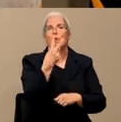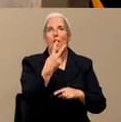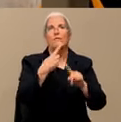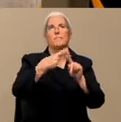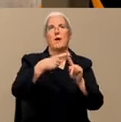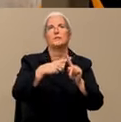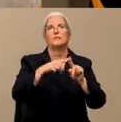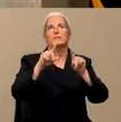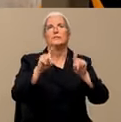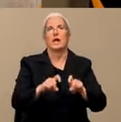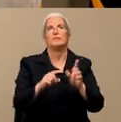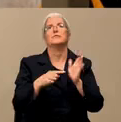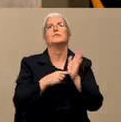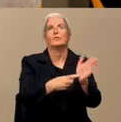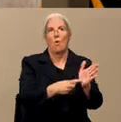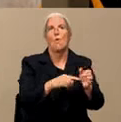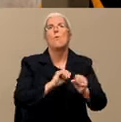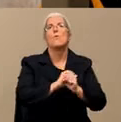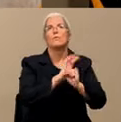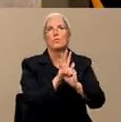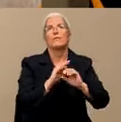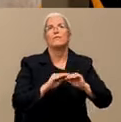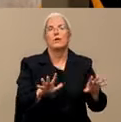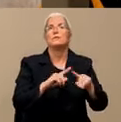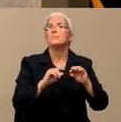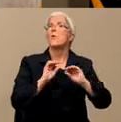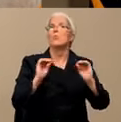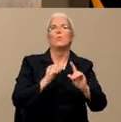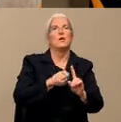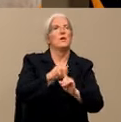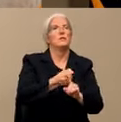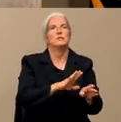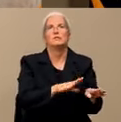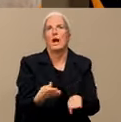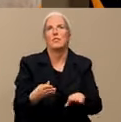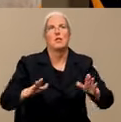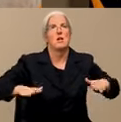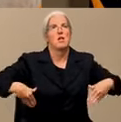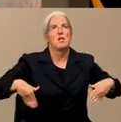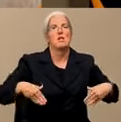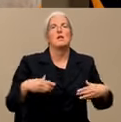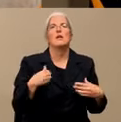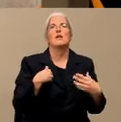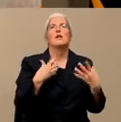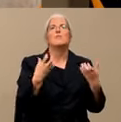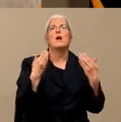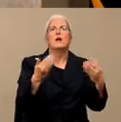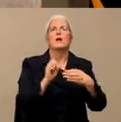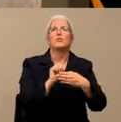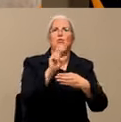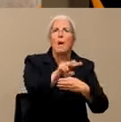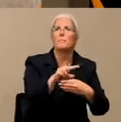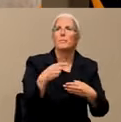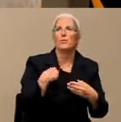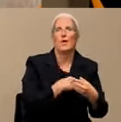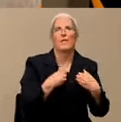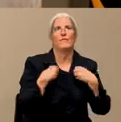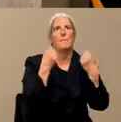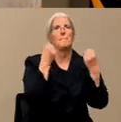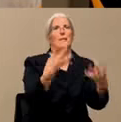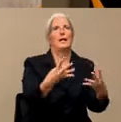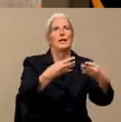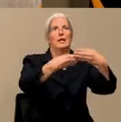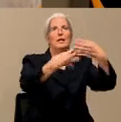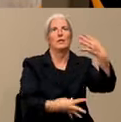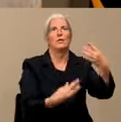Thank you, Dr. Well, let's jump into it. We've had a lot of questions that have come through in regard to testing in Stanislaus County. We're going to try and understand